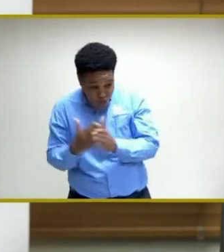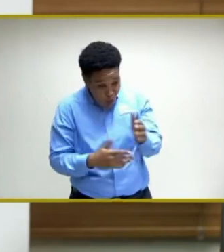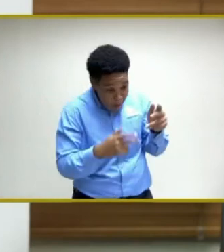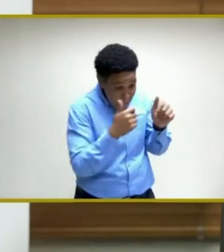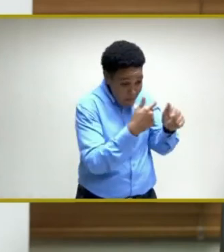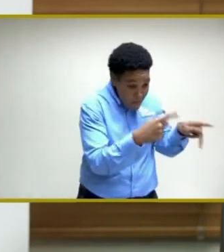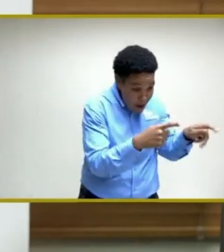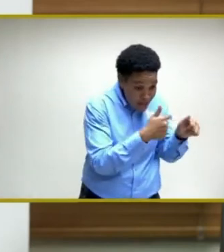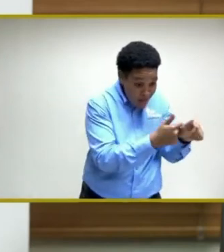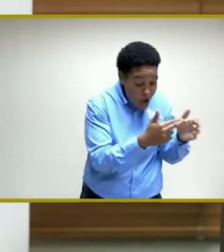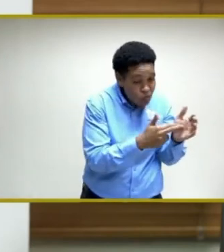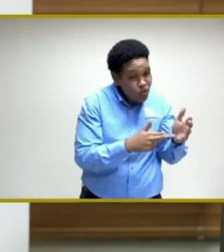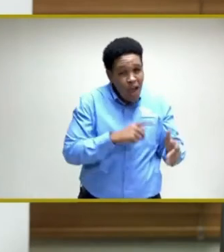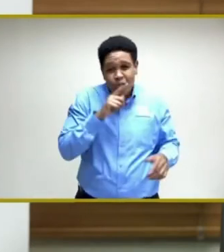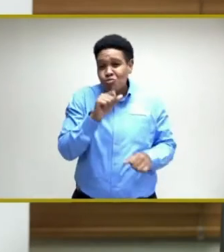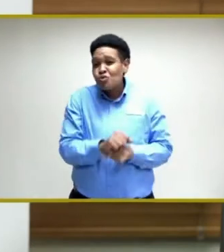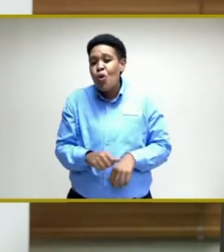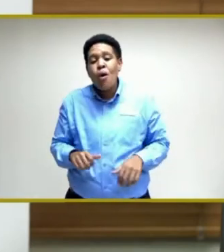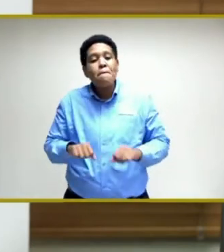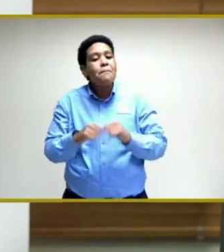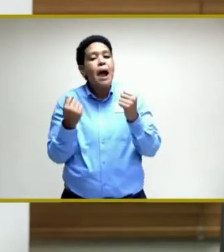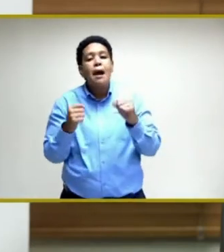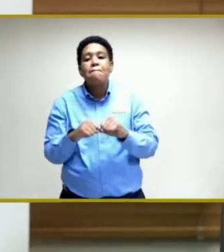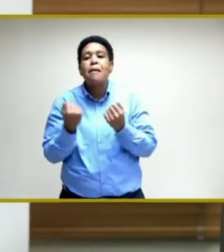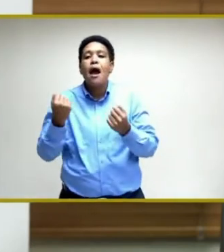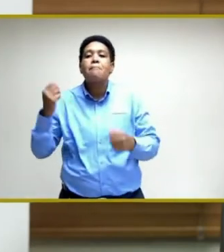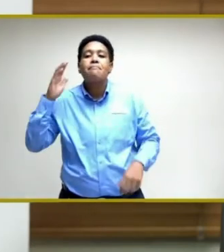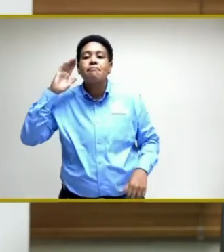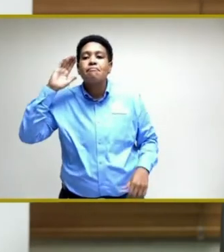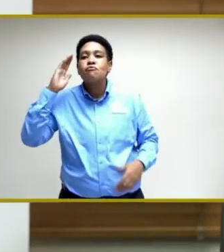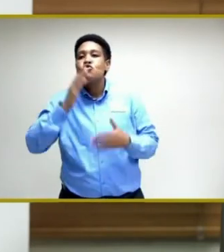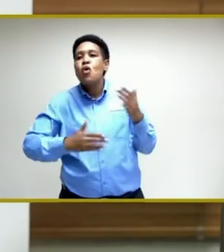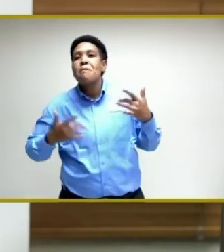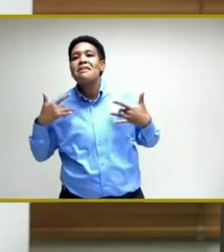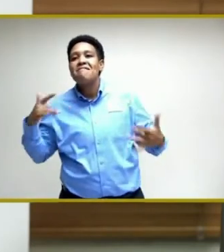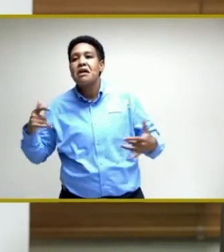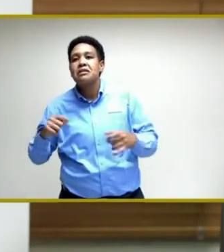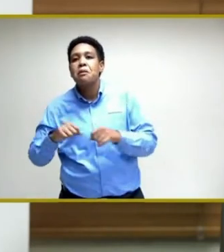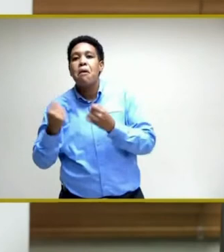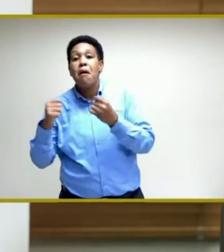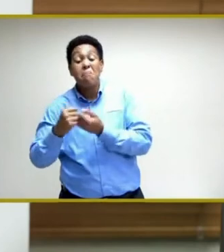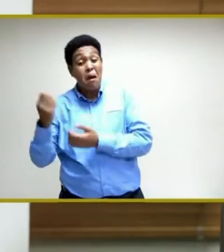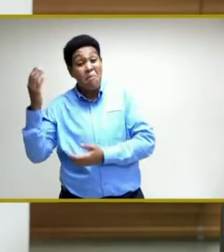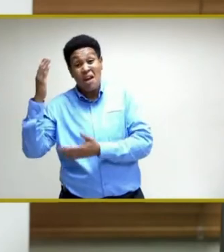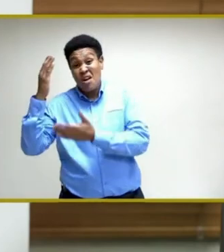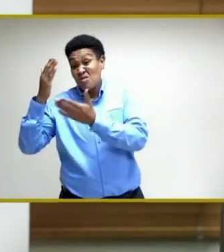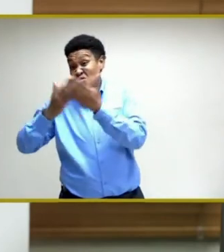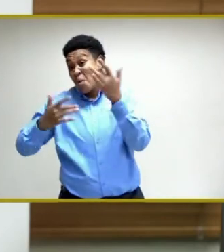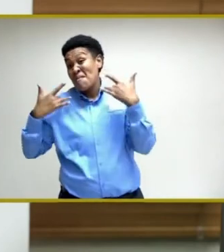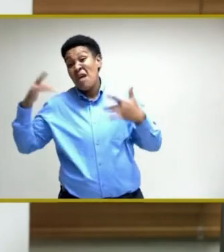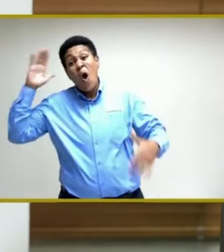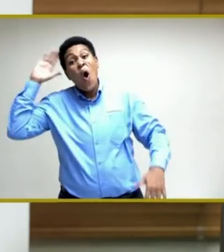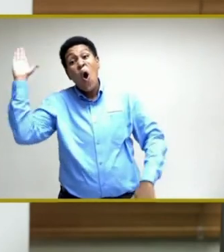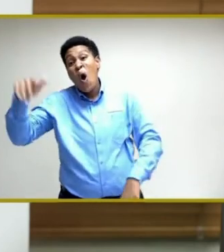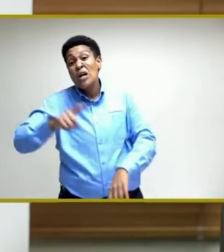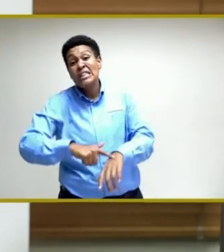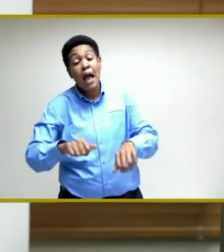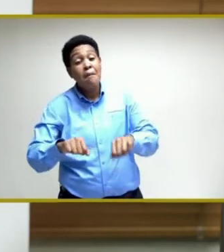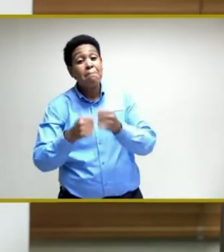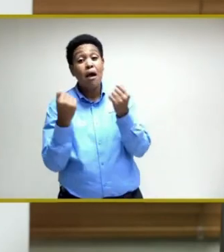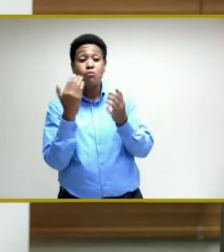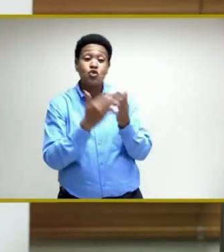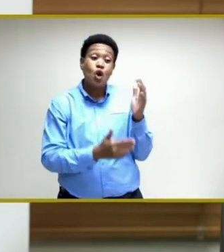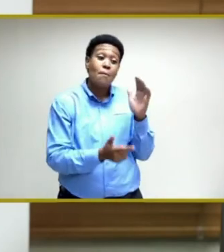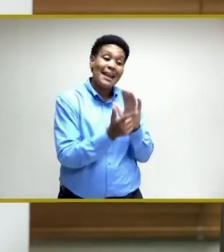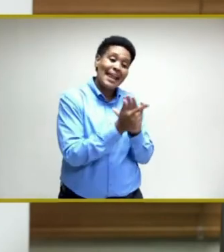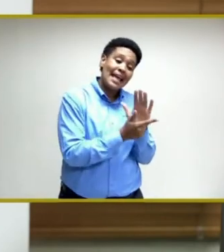breaches periodically in some events and maybe all the time in some events. Some were legal, some were illegal.